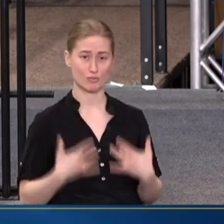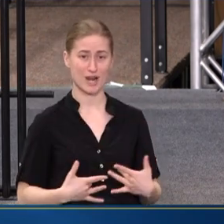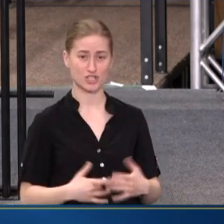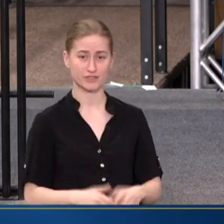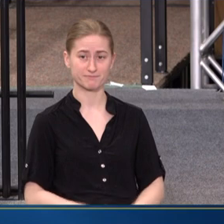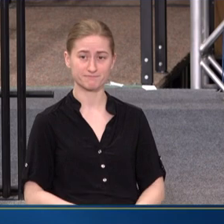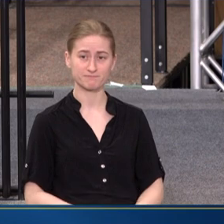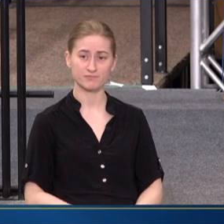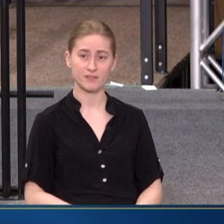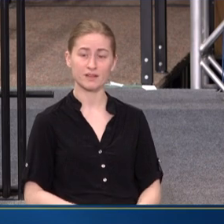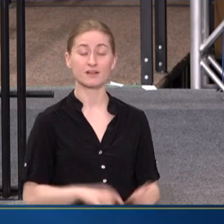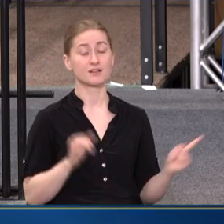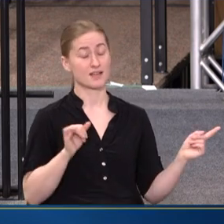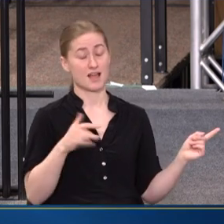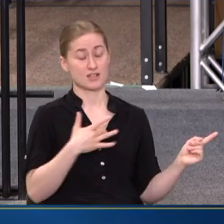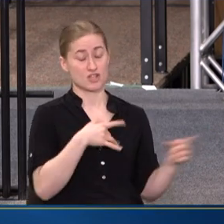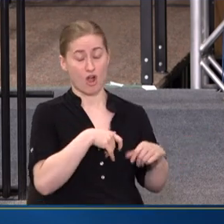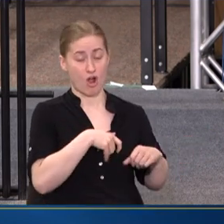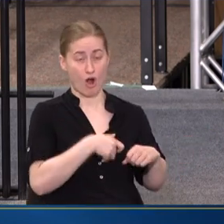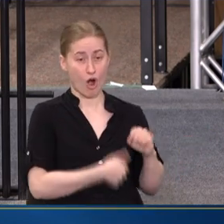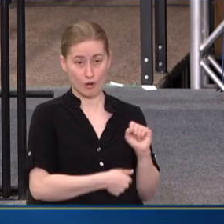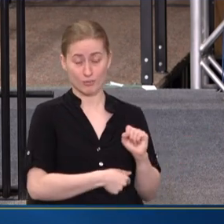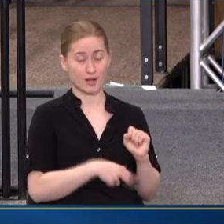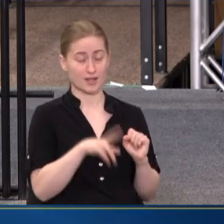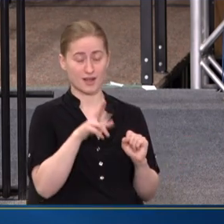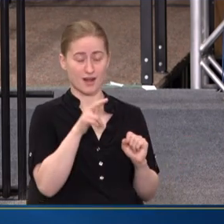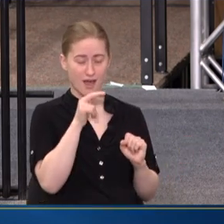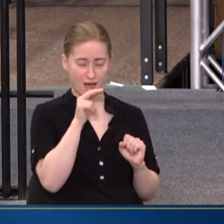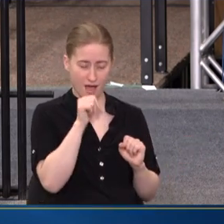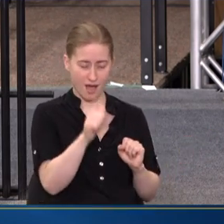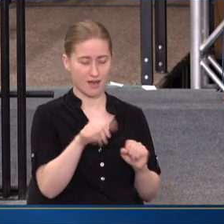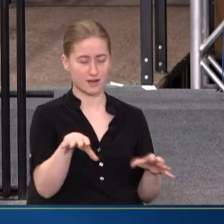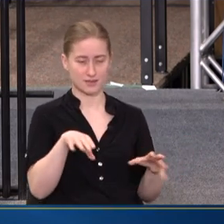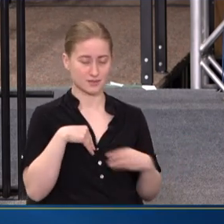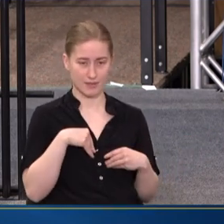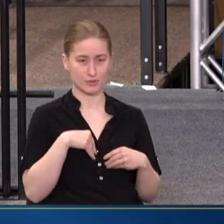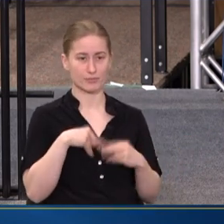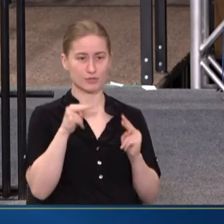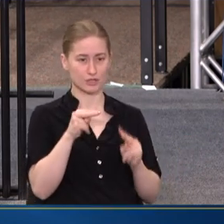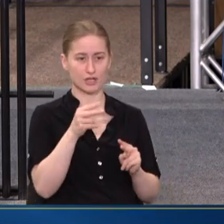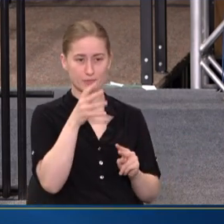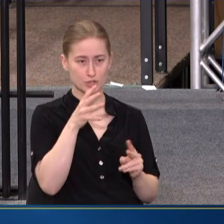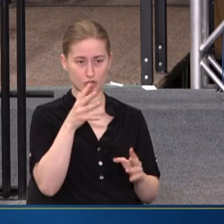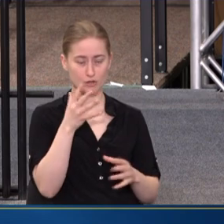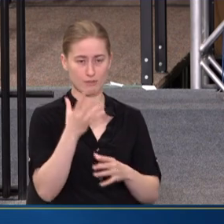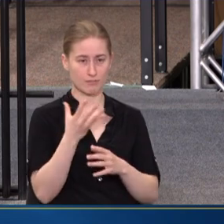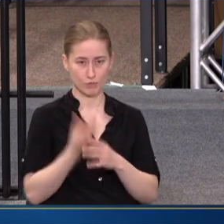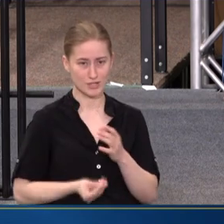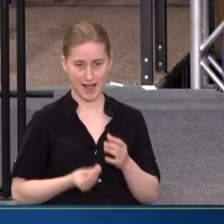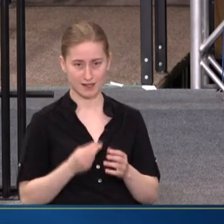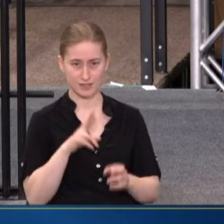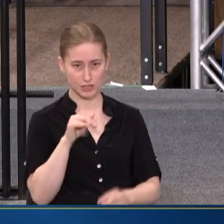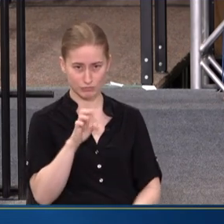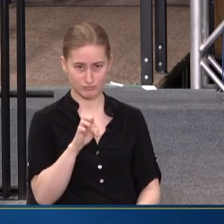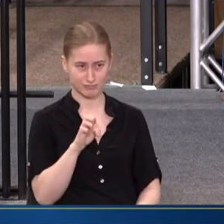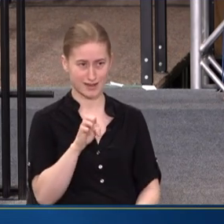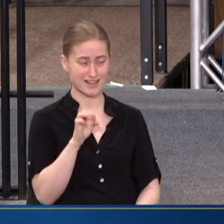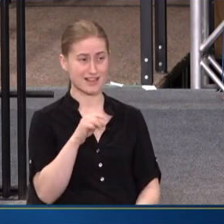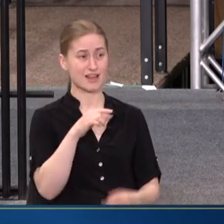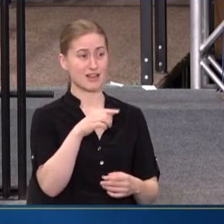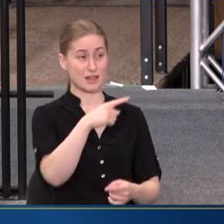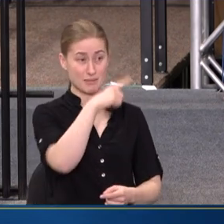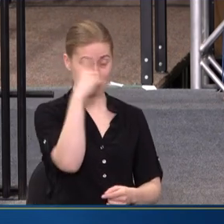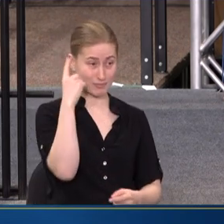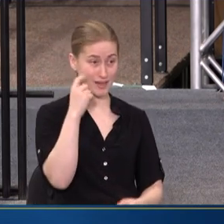HEARTBREAKING AND UNACCEPTABLE TO LOOK AT OUR MATERNAL MORTALITY RATES. THE FACT THAT BLACK AND